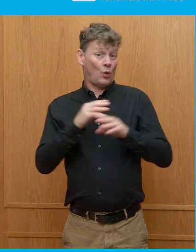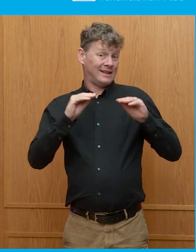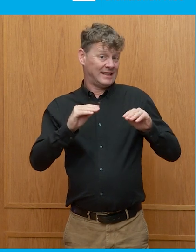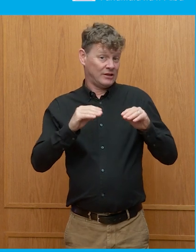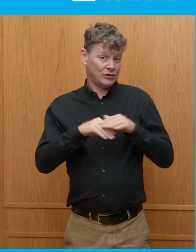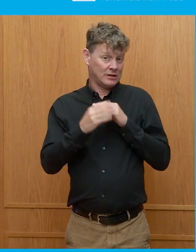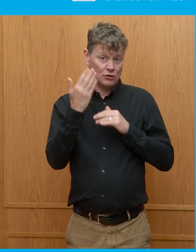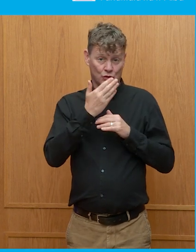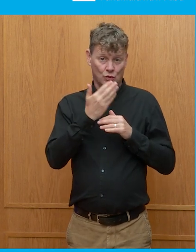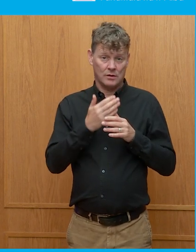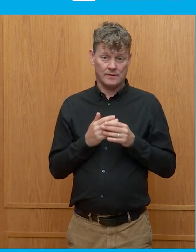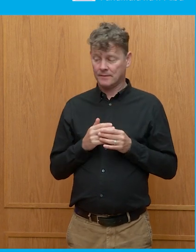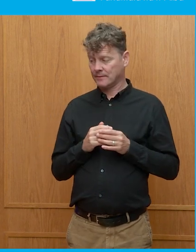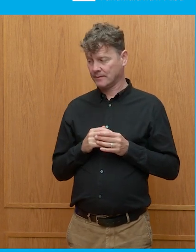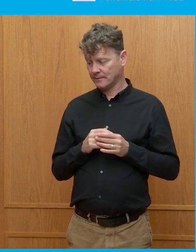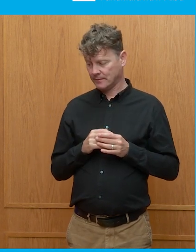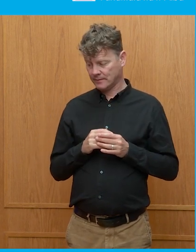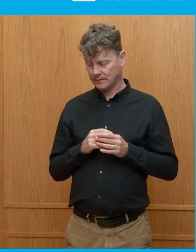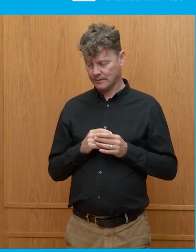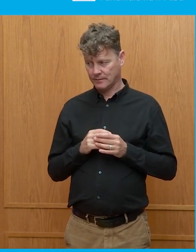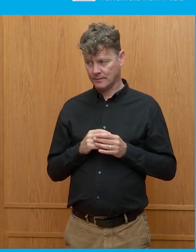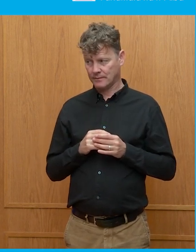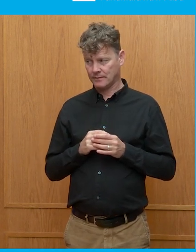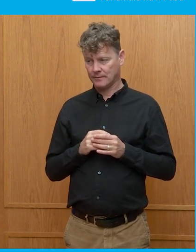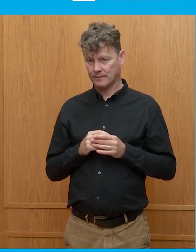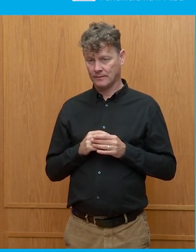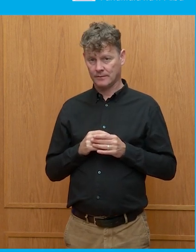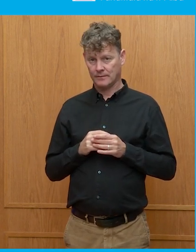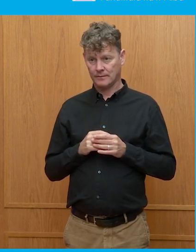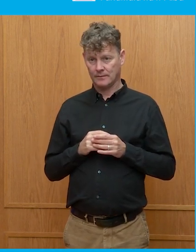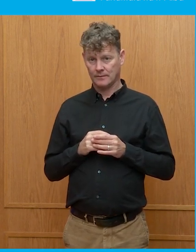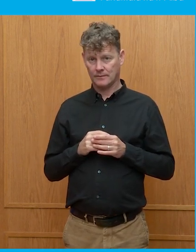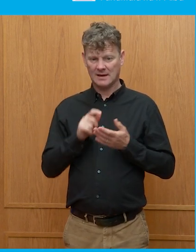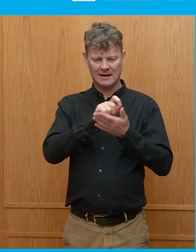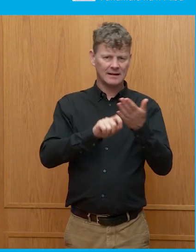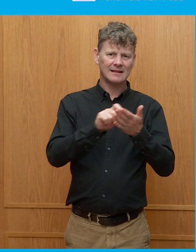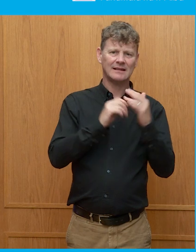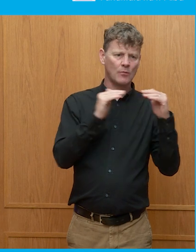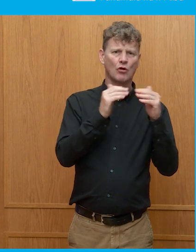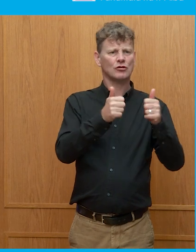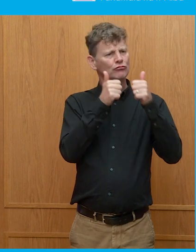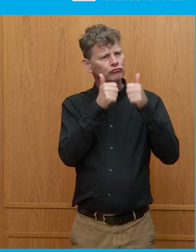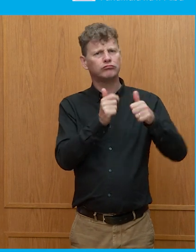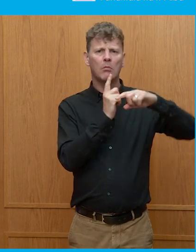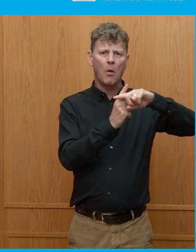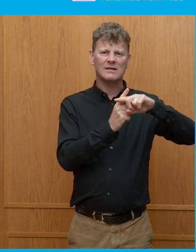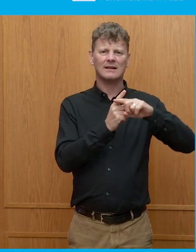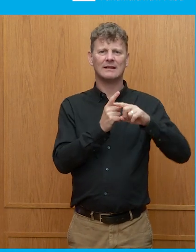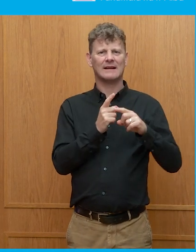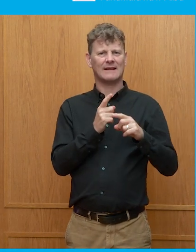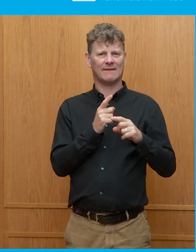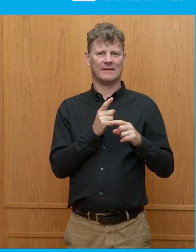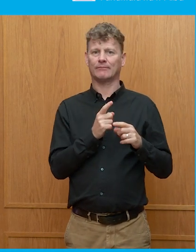this idea of democracy as a value positive as opposed to a value neutral, it